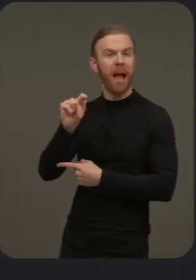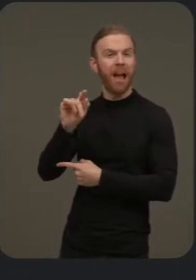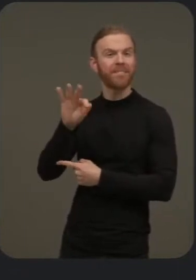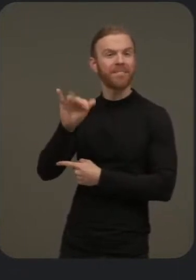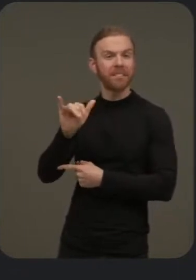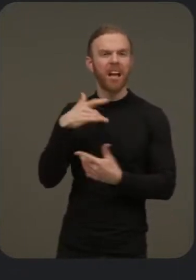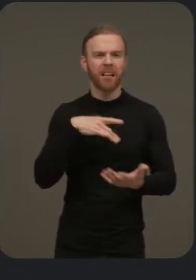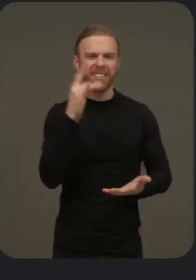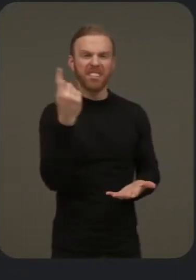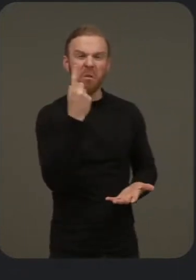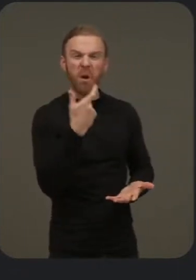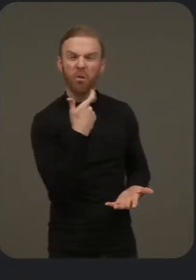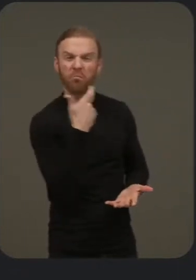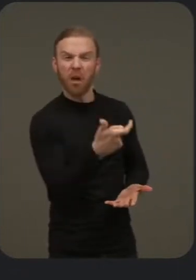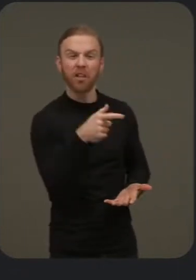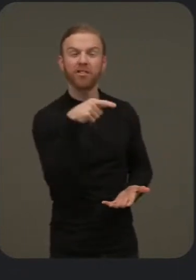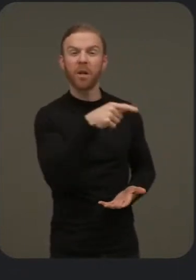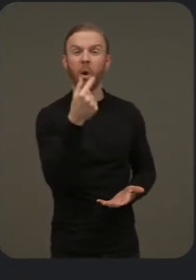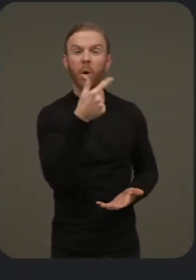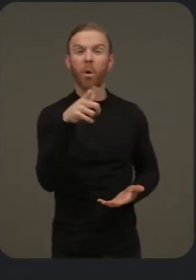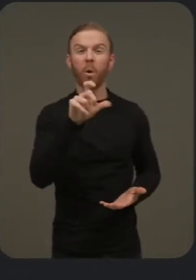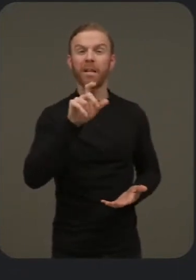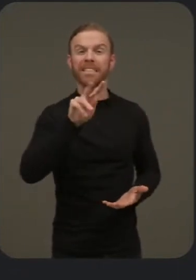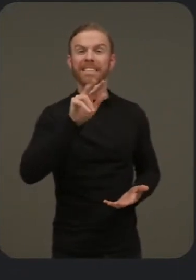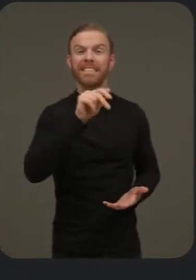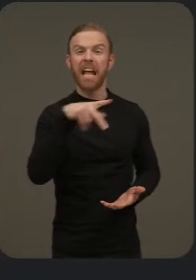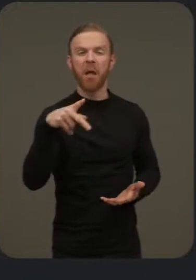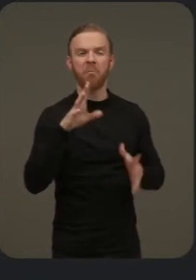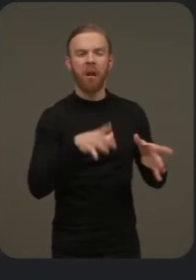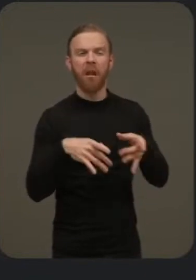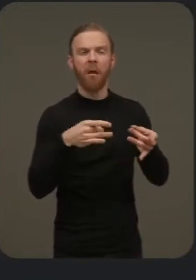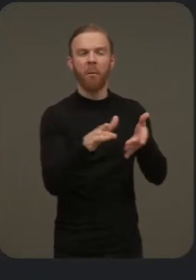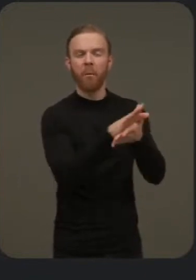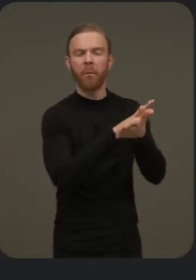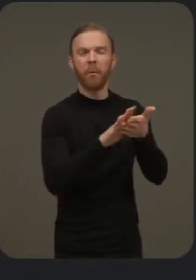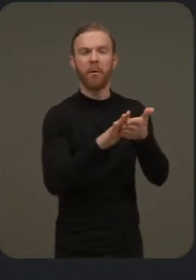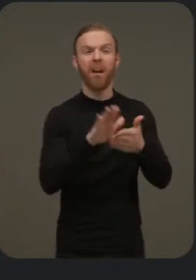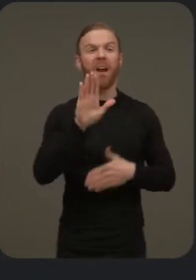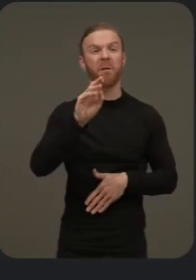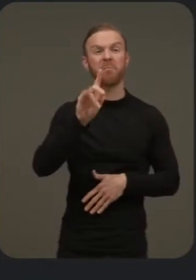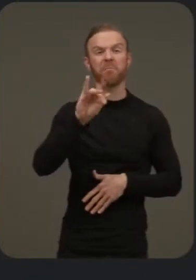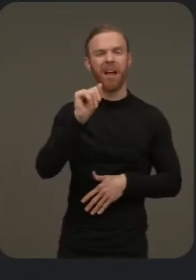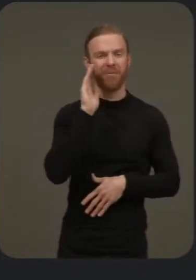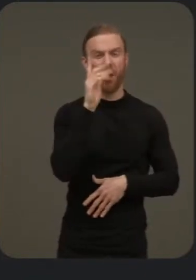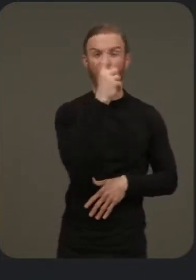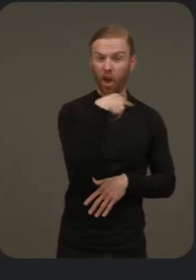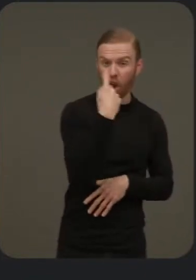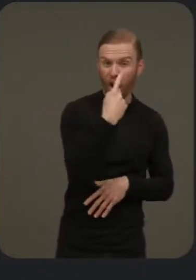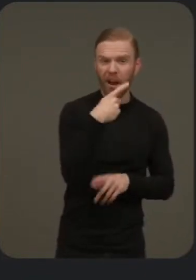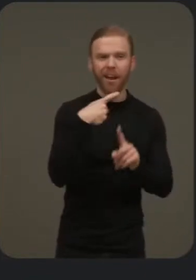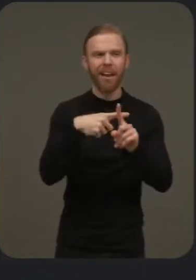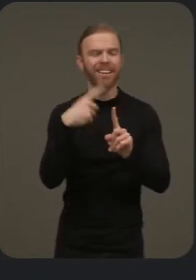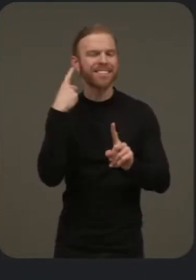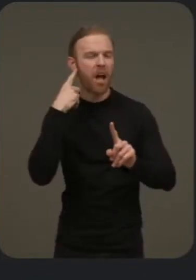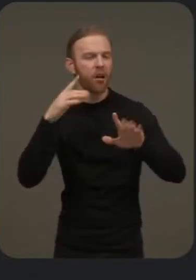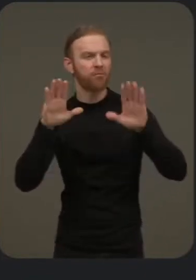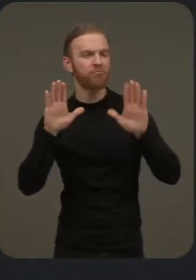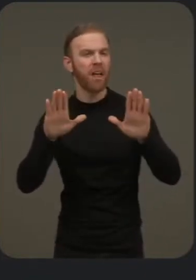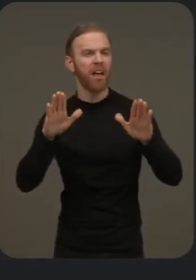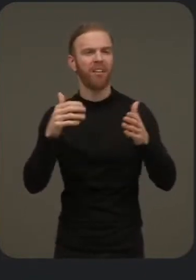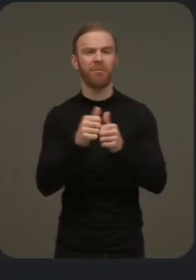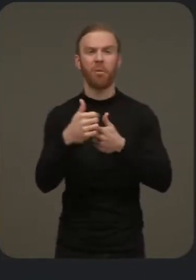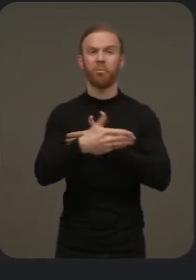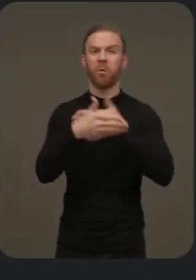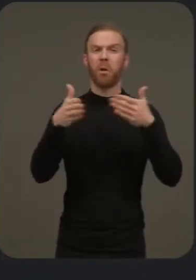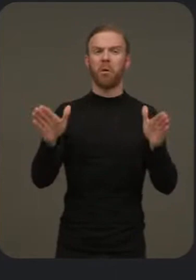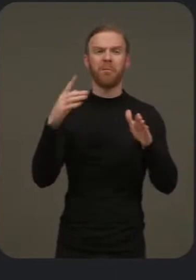tablet-optimized Google TV app. Your media is going to look and sound great with room-filling sound from